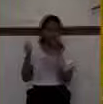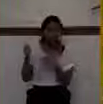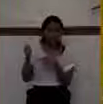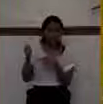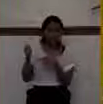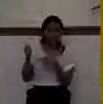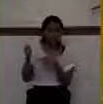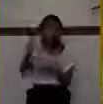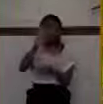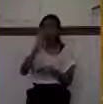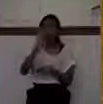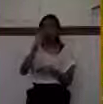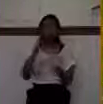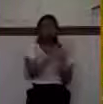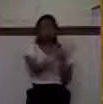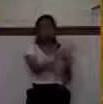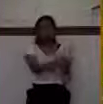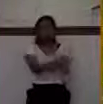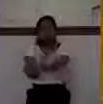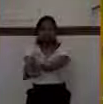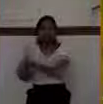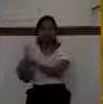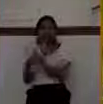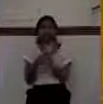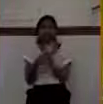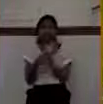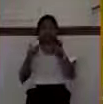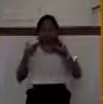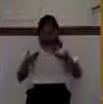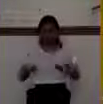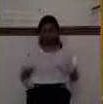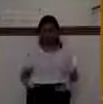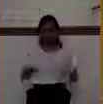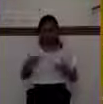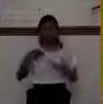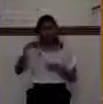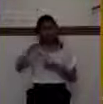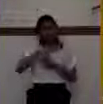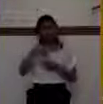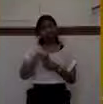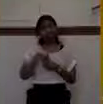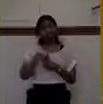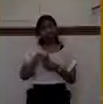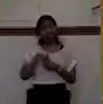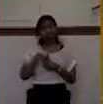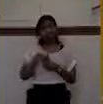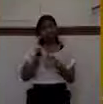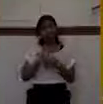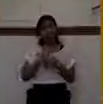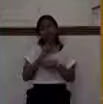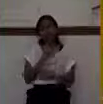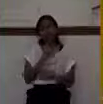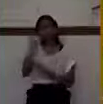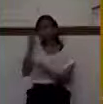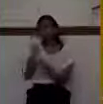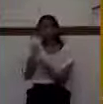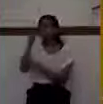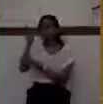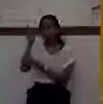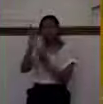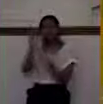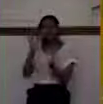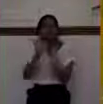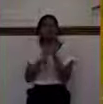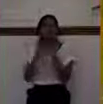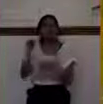God what we really are. So, beloved, I would say this. Make sure that you're trusting Jesus alone for your salvation.